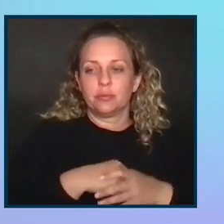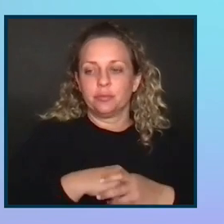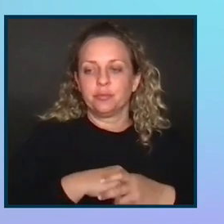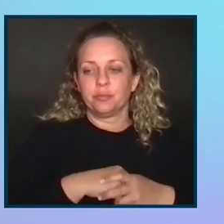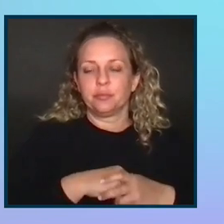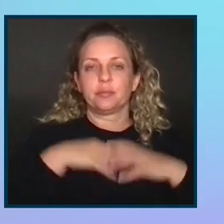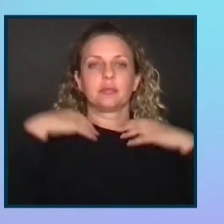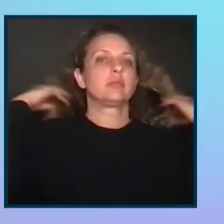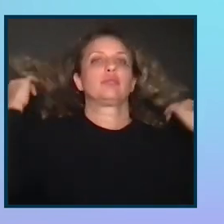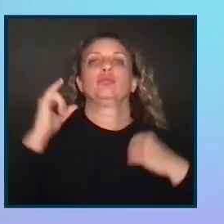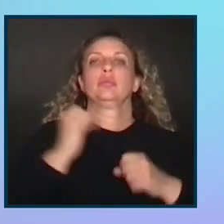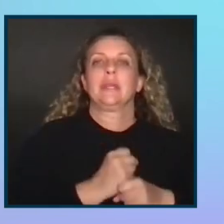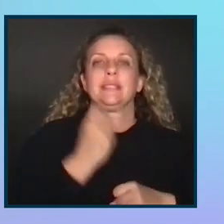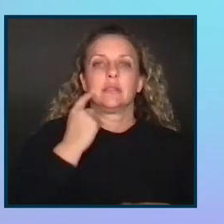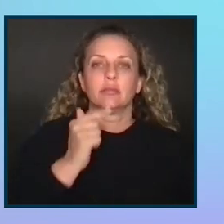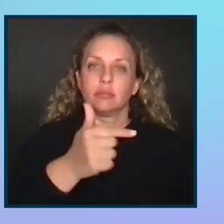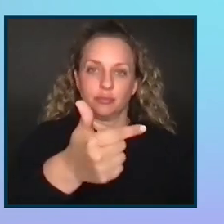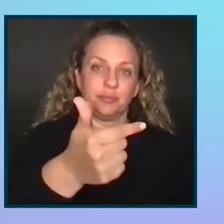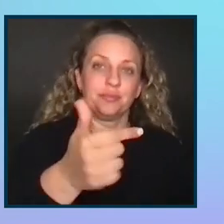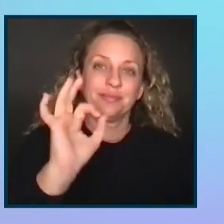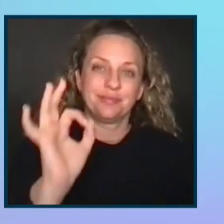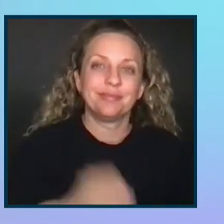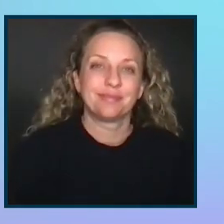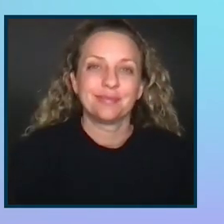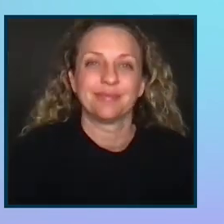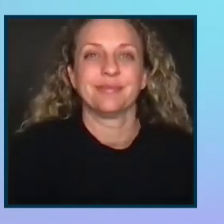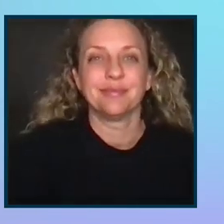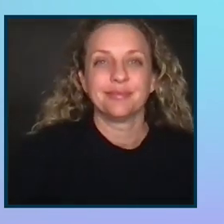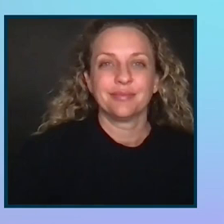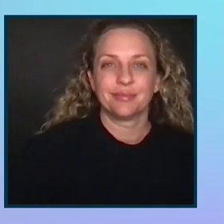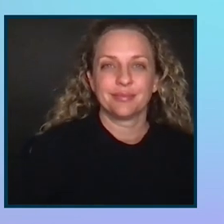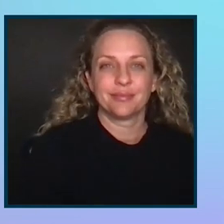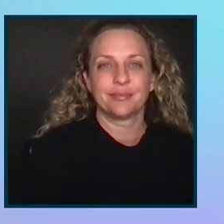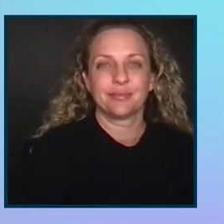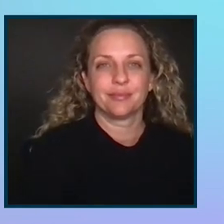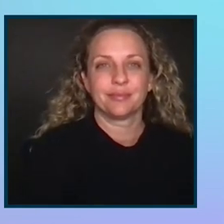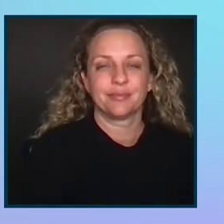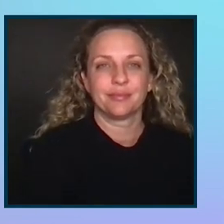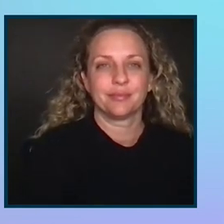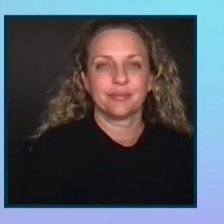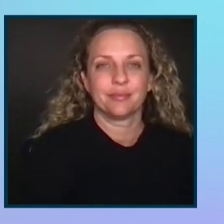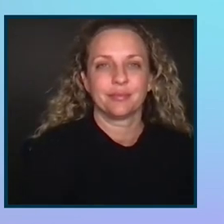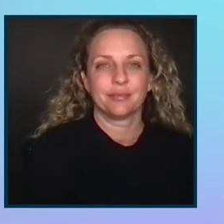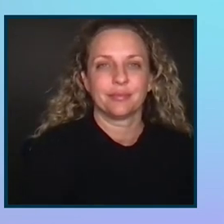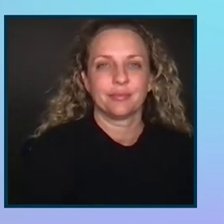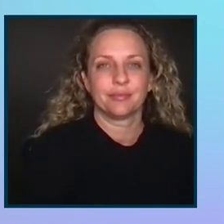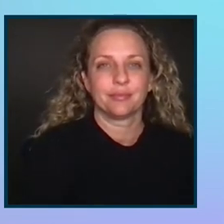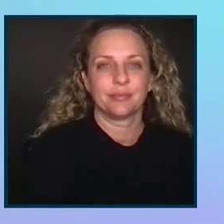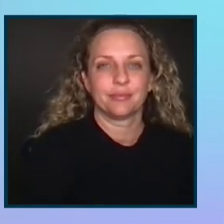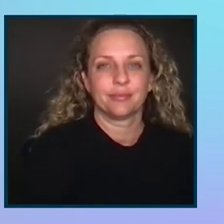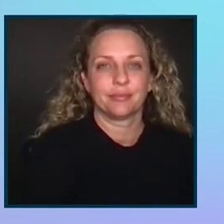That makes sense. Thank you. All right. Next question I have is, what if a company's legal